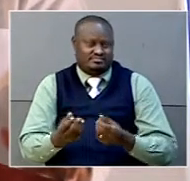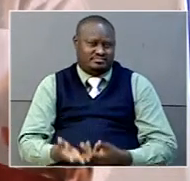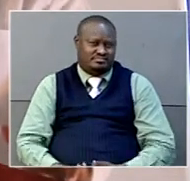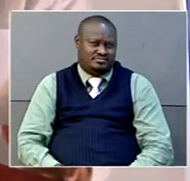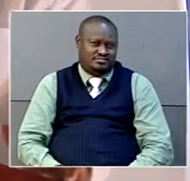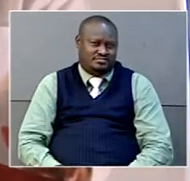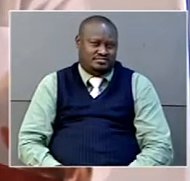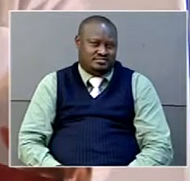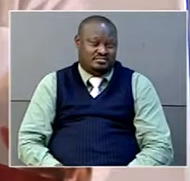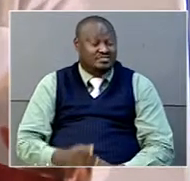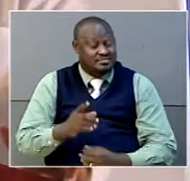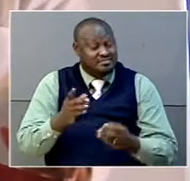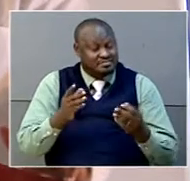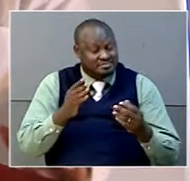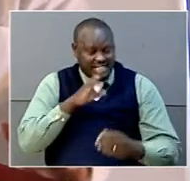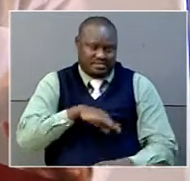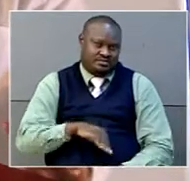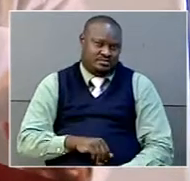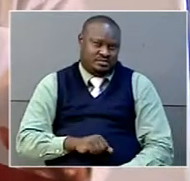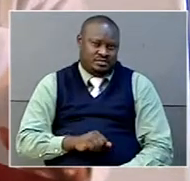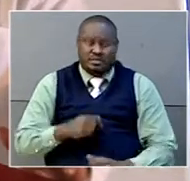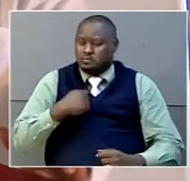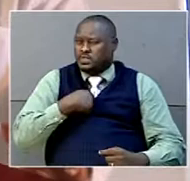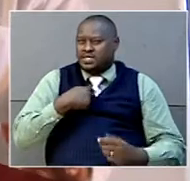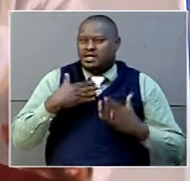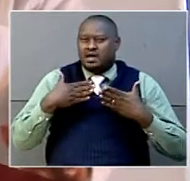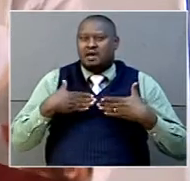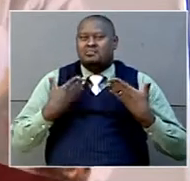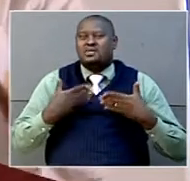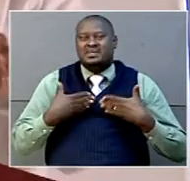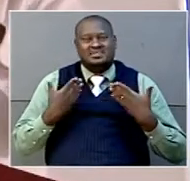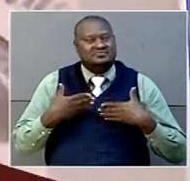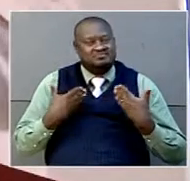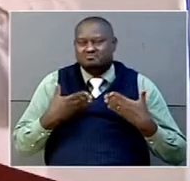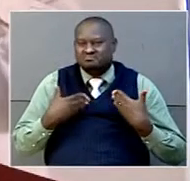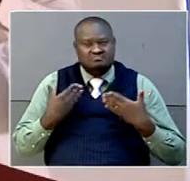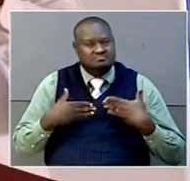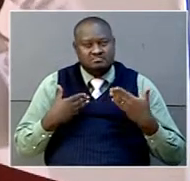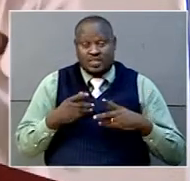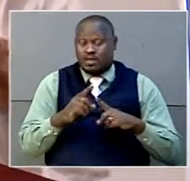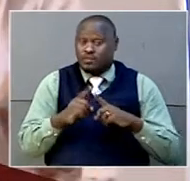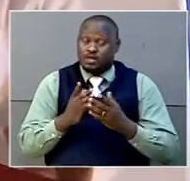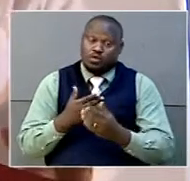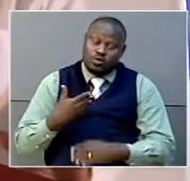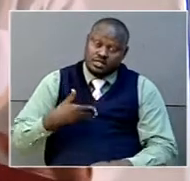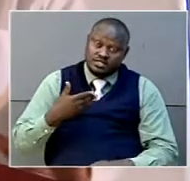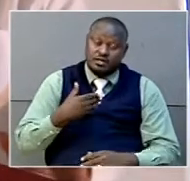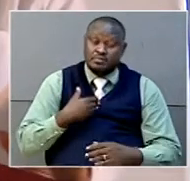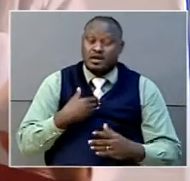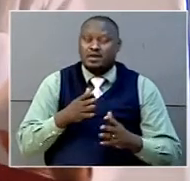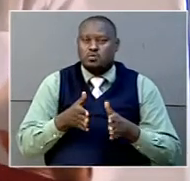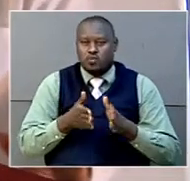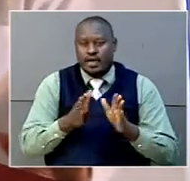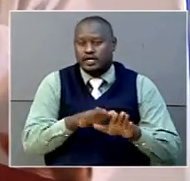That one is very, very bad. And I have not been happy, but for me, I always go slowly, I